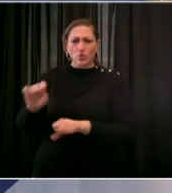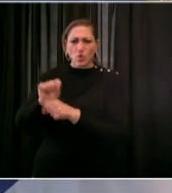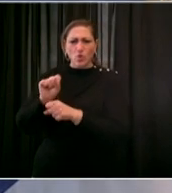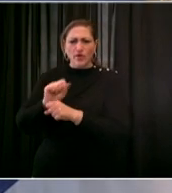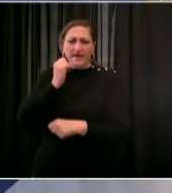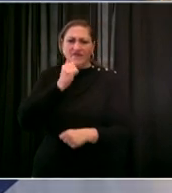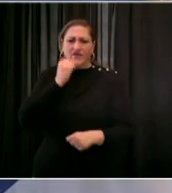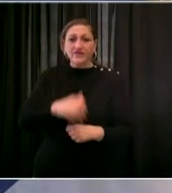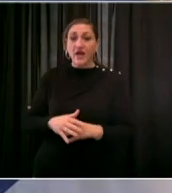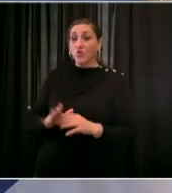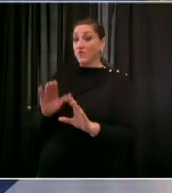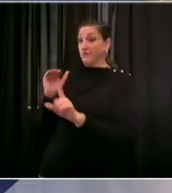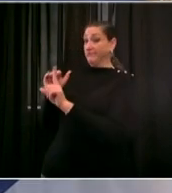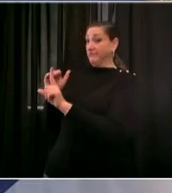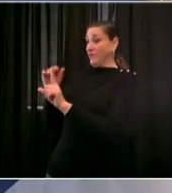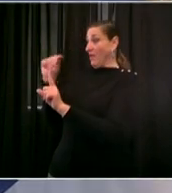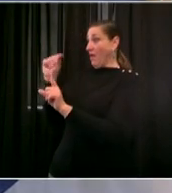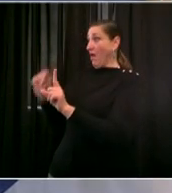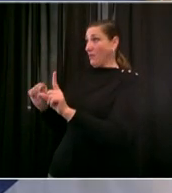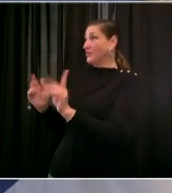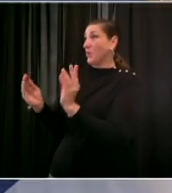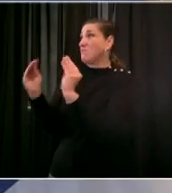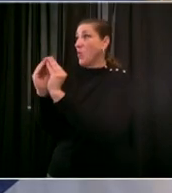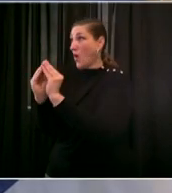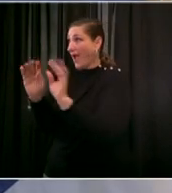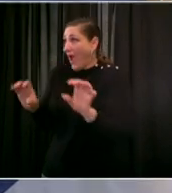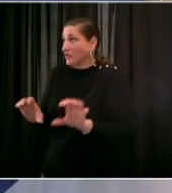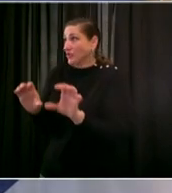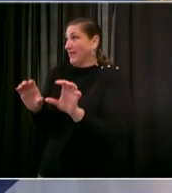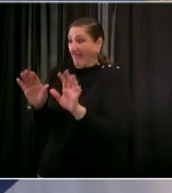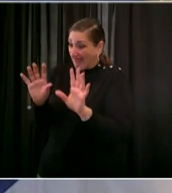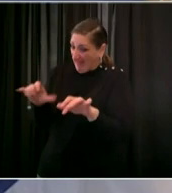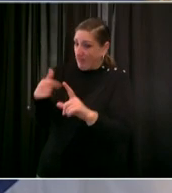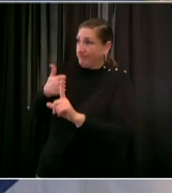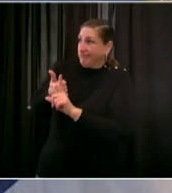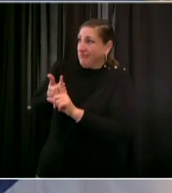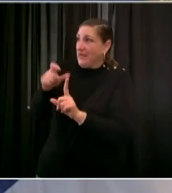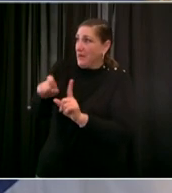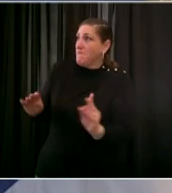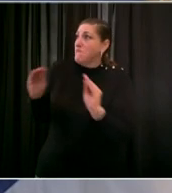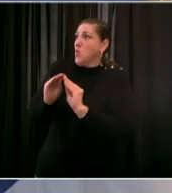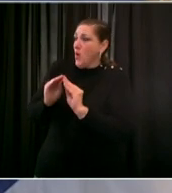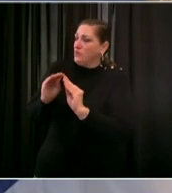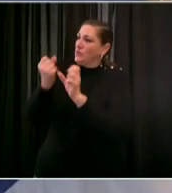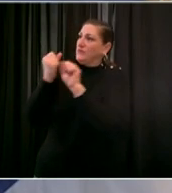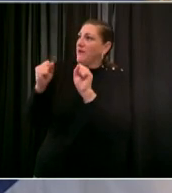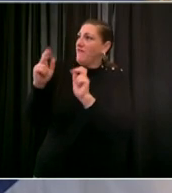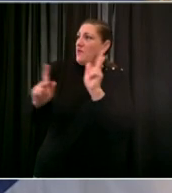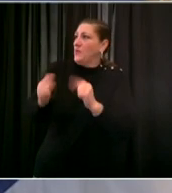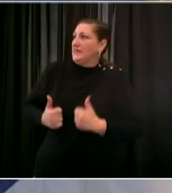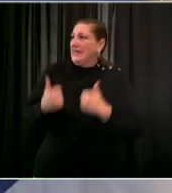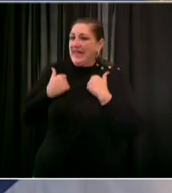action that can save lives in urge our state lawmakers to pass this bill